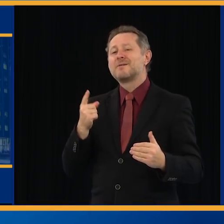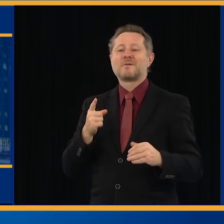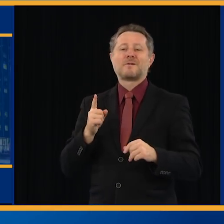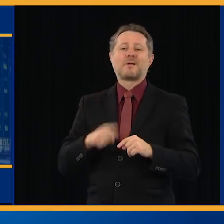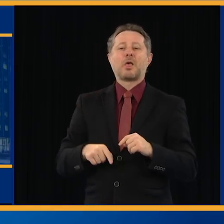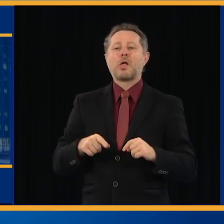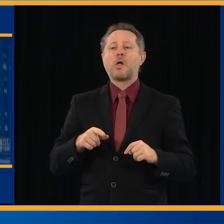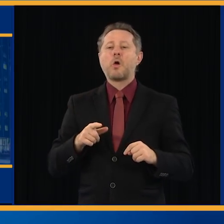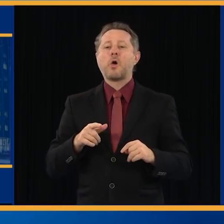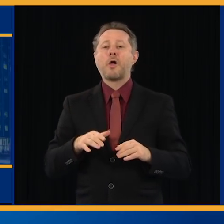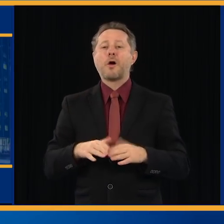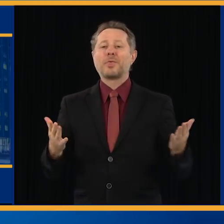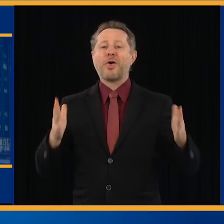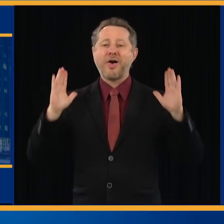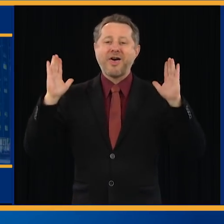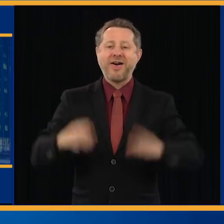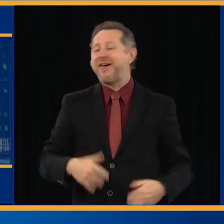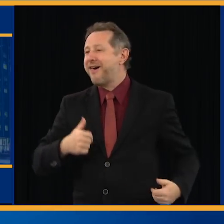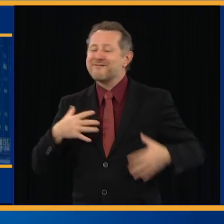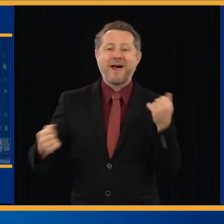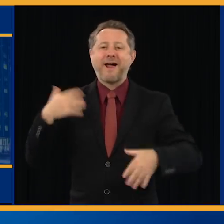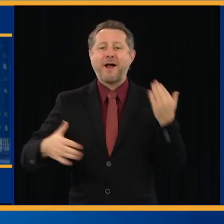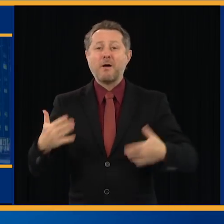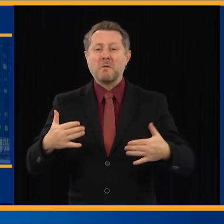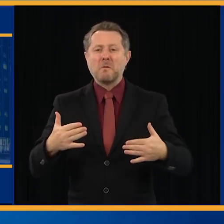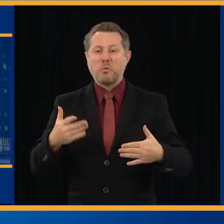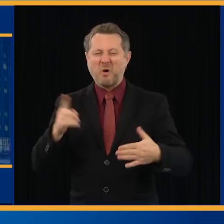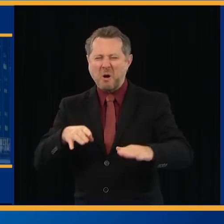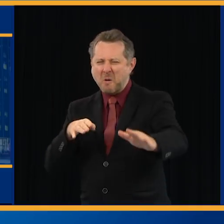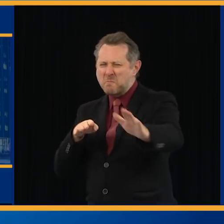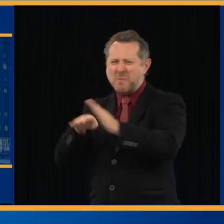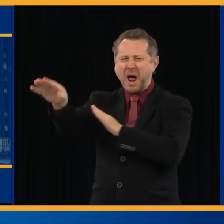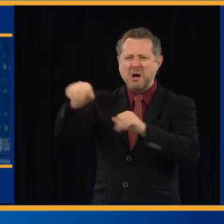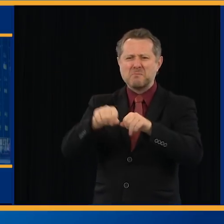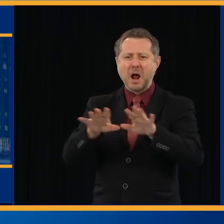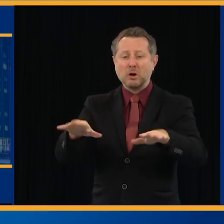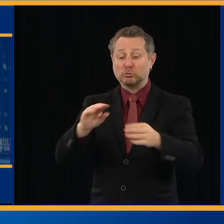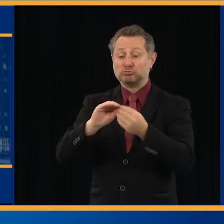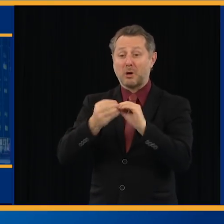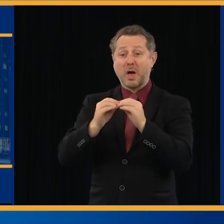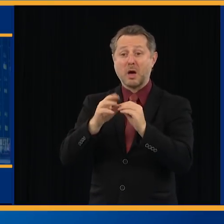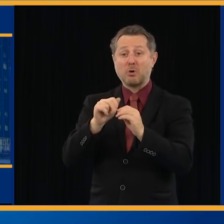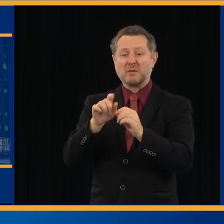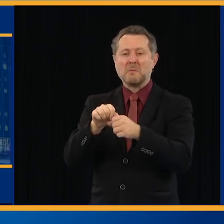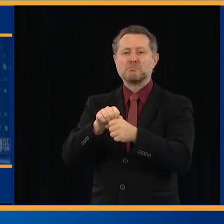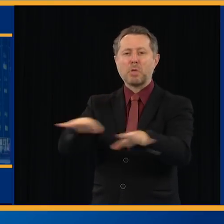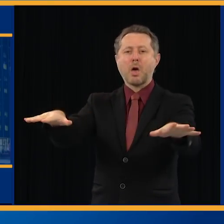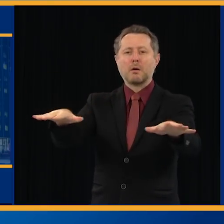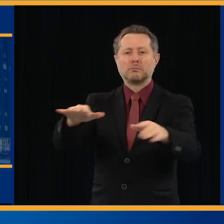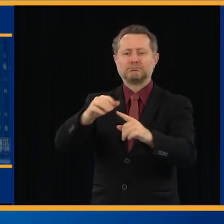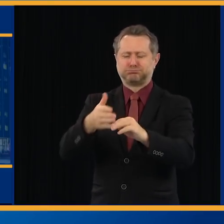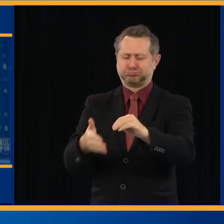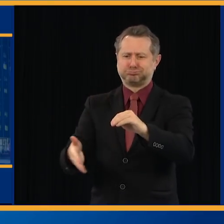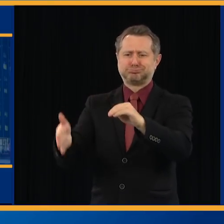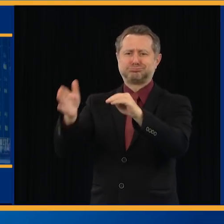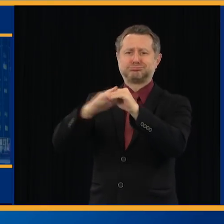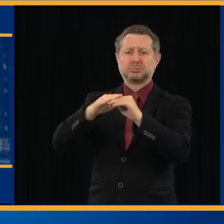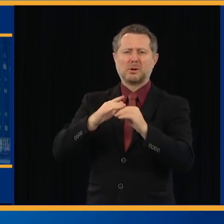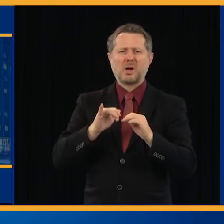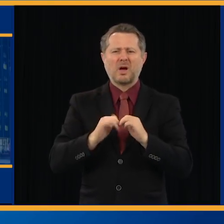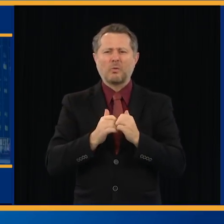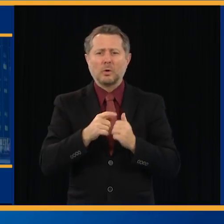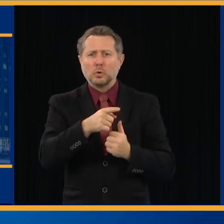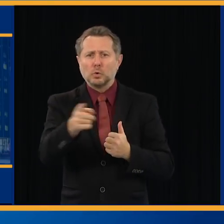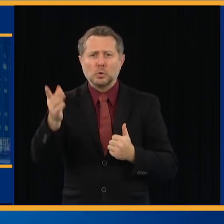of the virus. It doesn't increase the rate of the spread of the virus. Well, how do you know that? You can test. You can